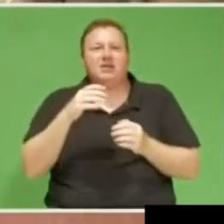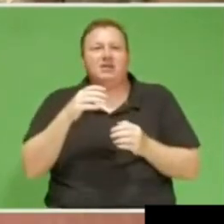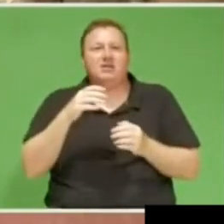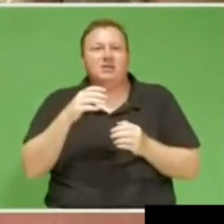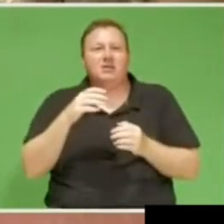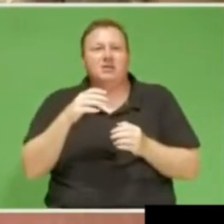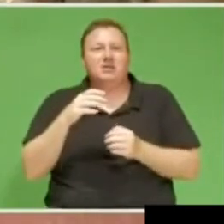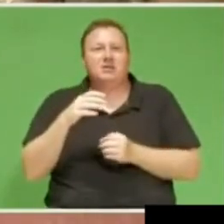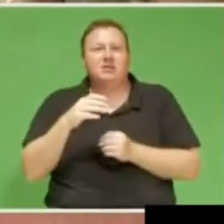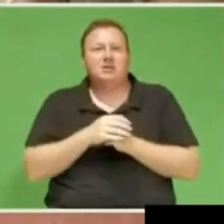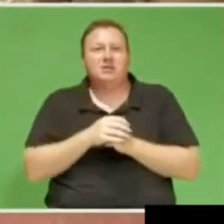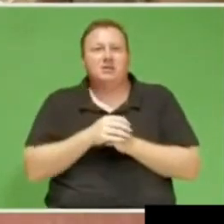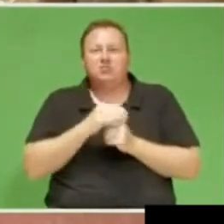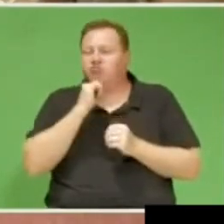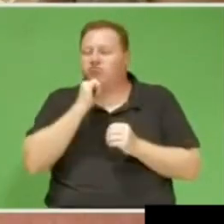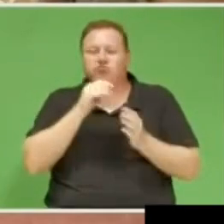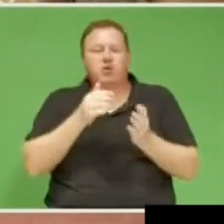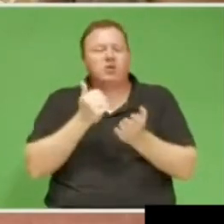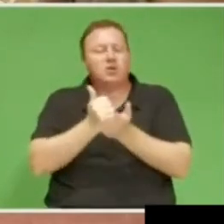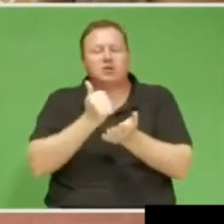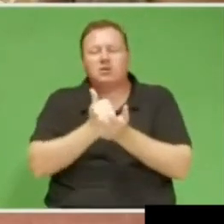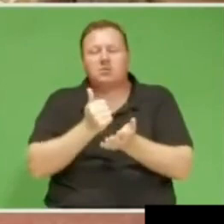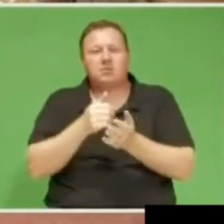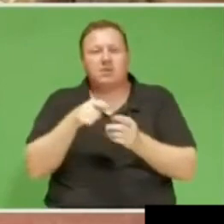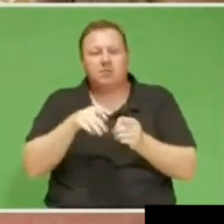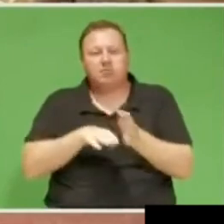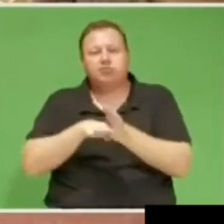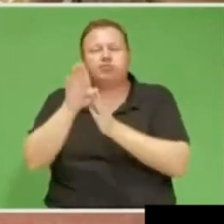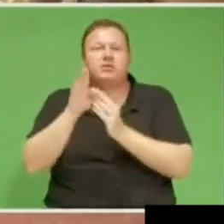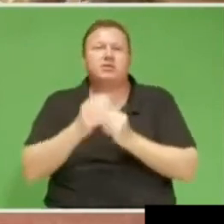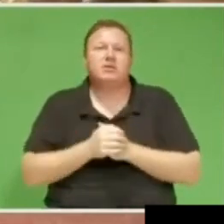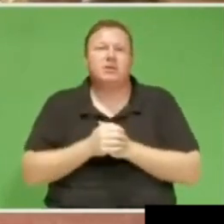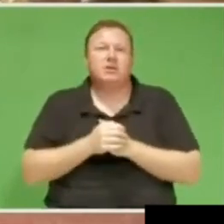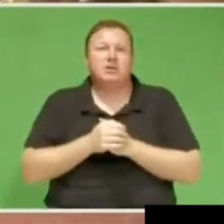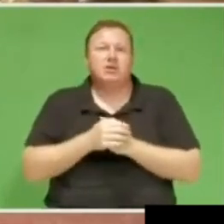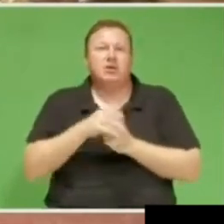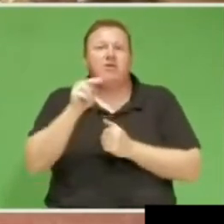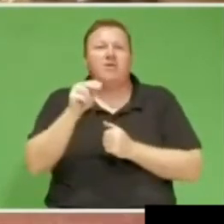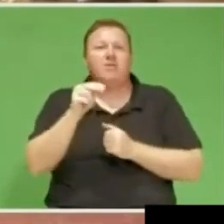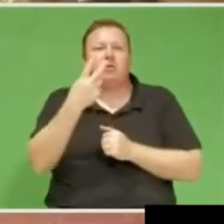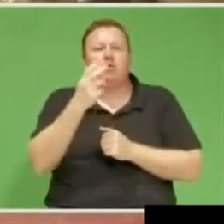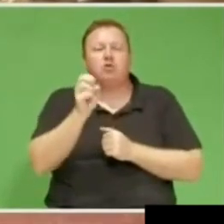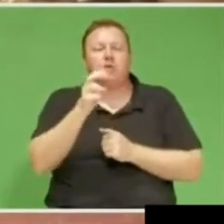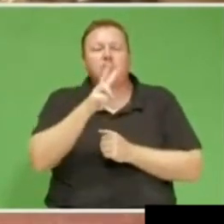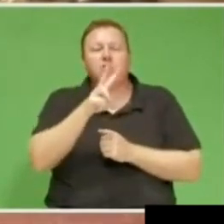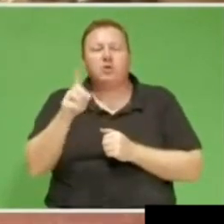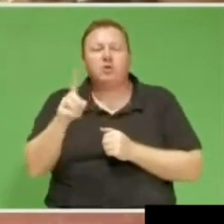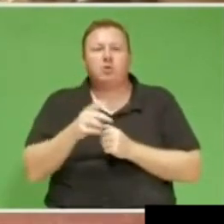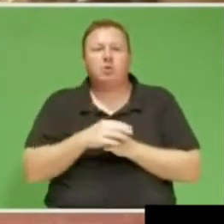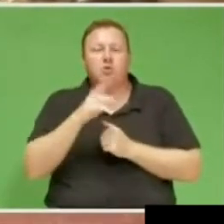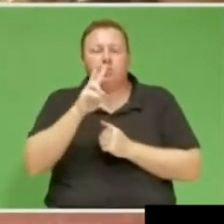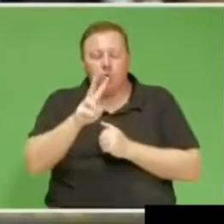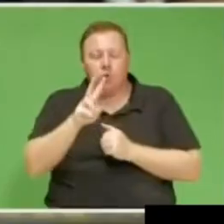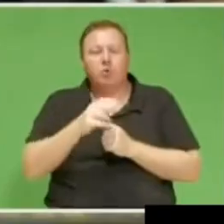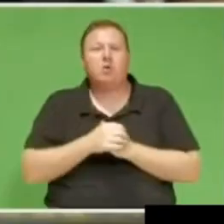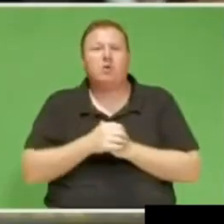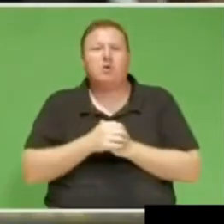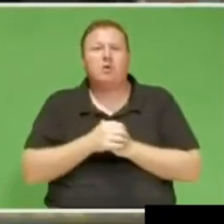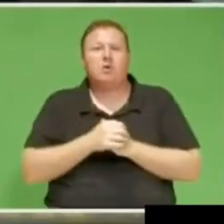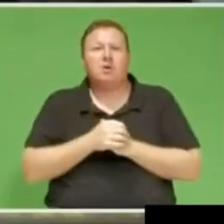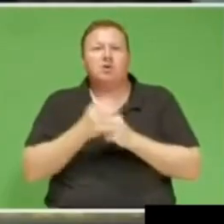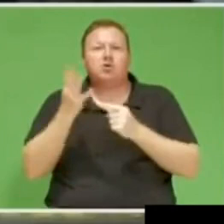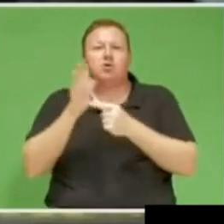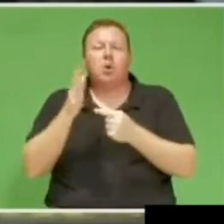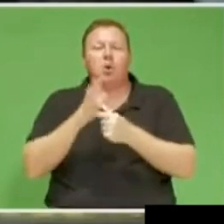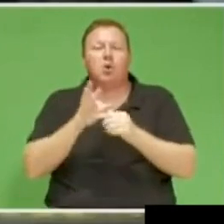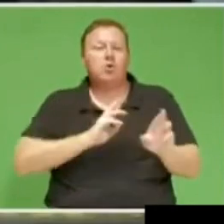country in November 2022 the Department of Higher Education science and innovation held the stakeholders briefing on the state